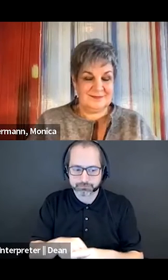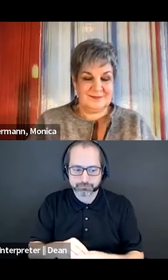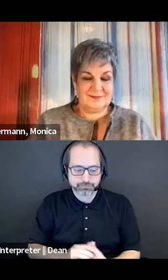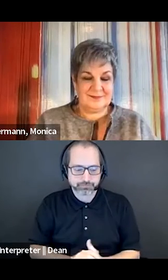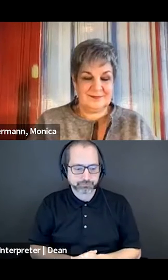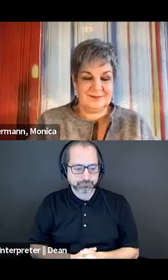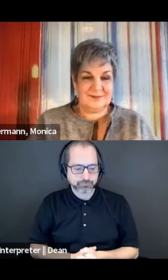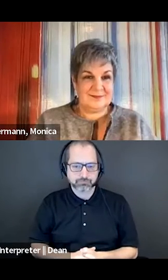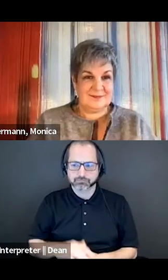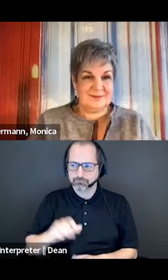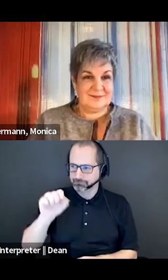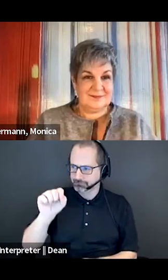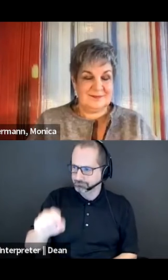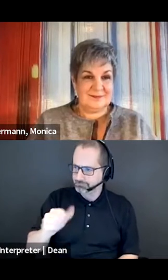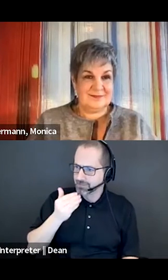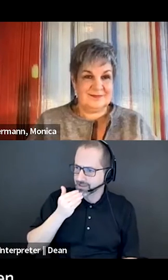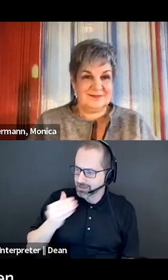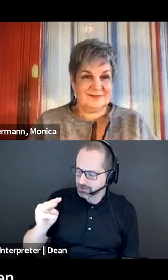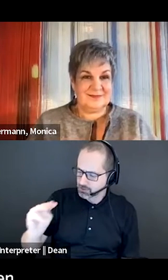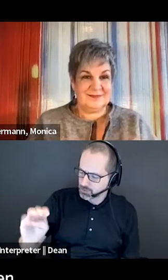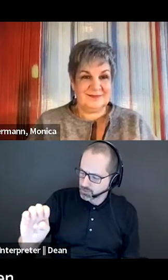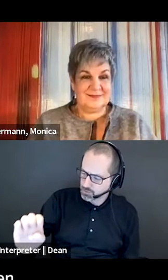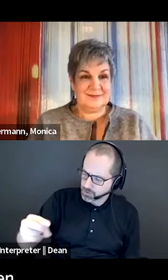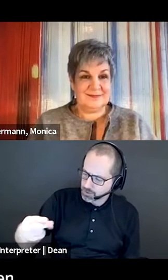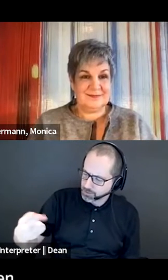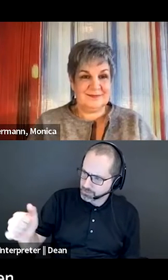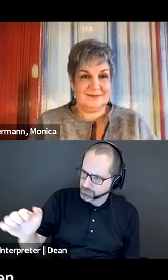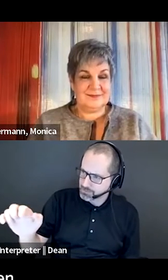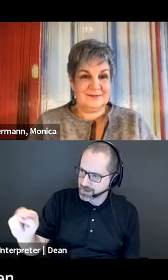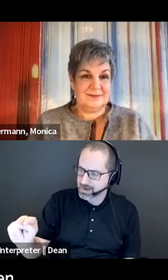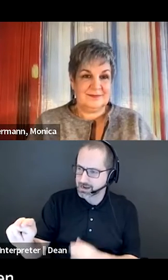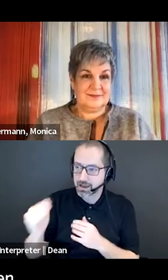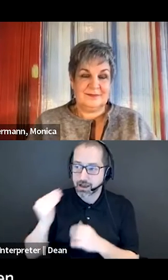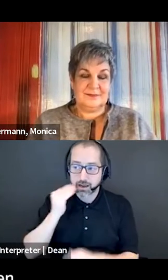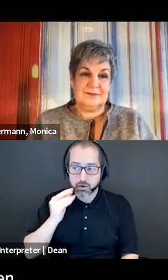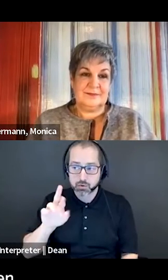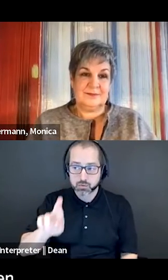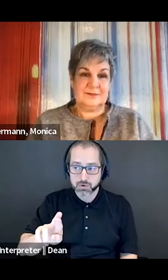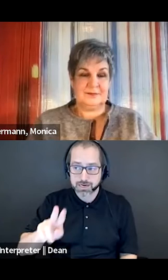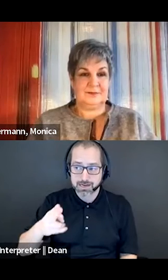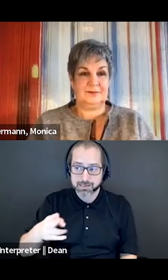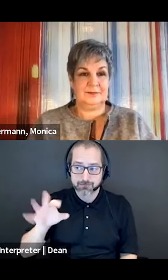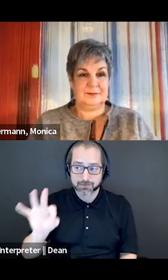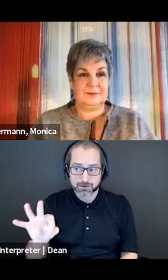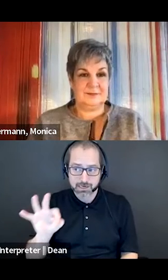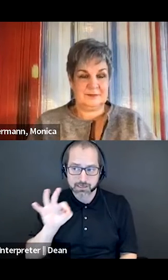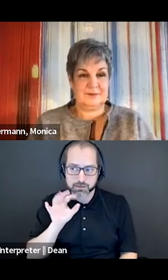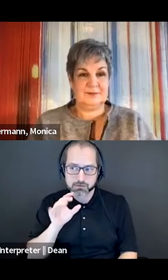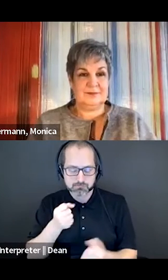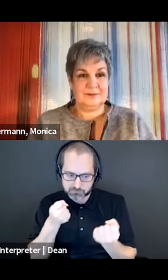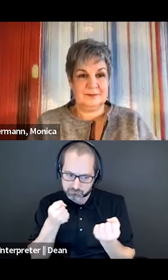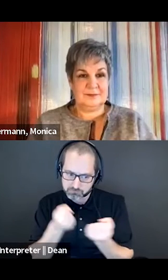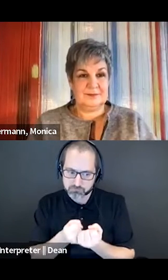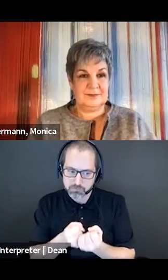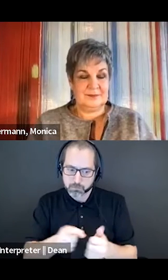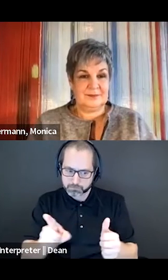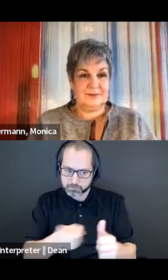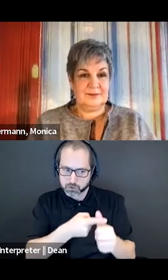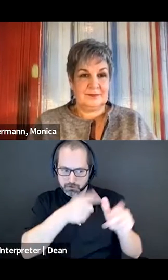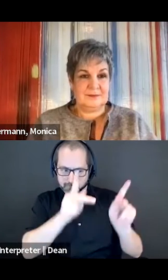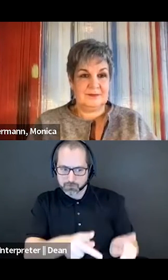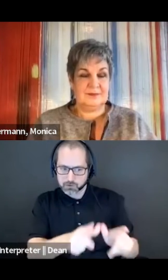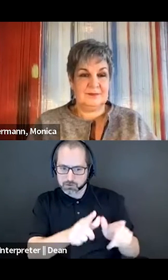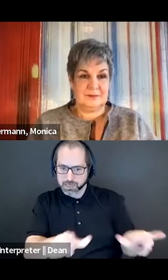Yeah, thanks so much, Megan. In fact, you know, I know that the Rick Hansen Foundation is a huge proponent of person first language, but sometimes people prefer